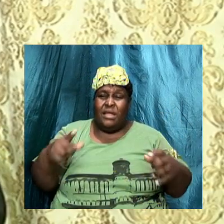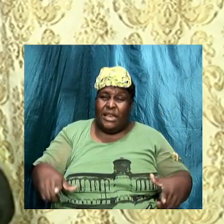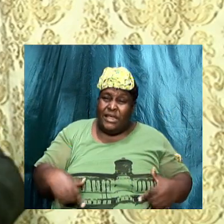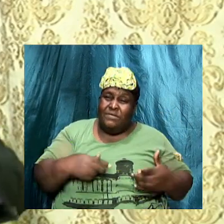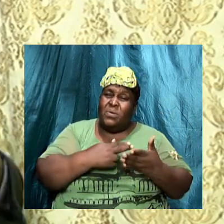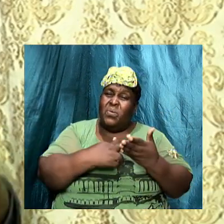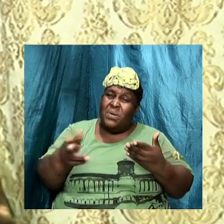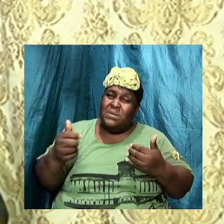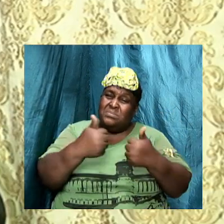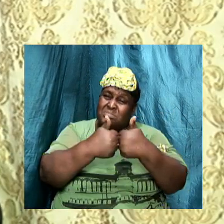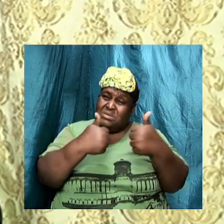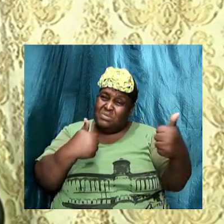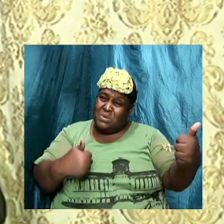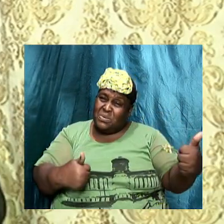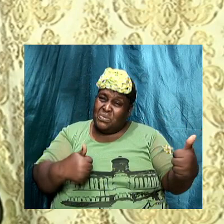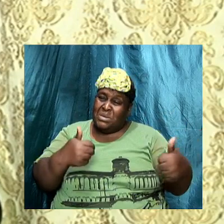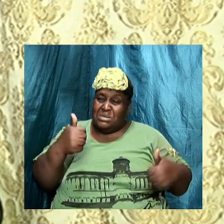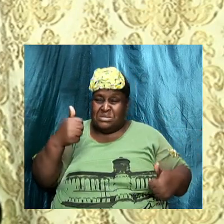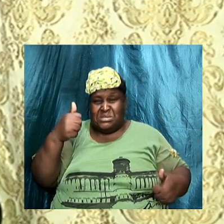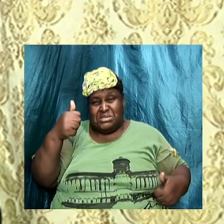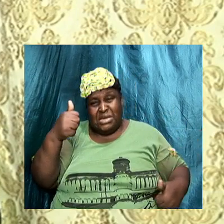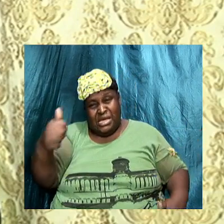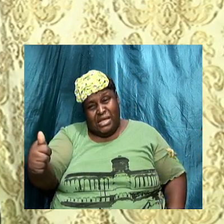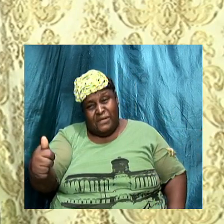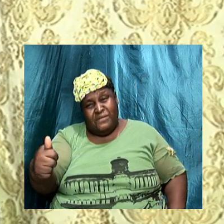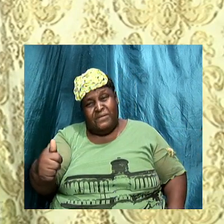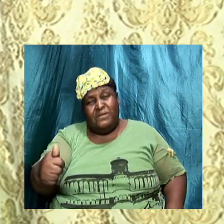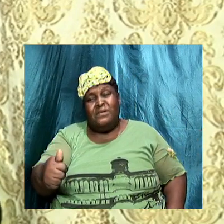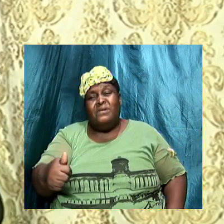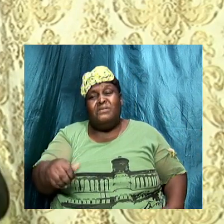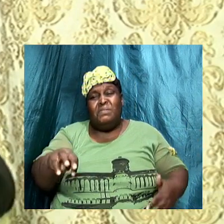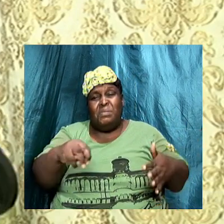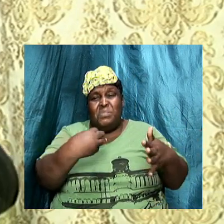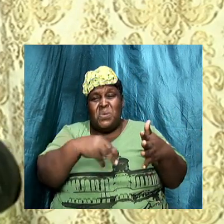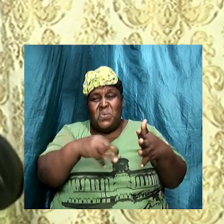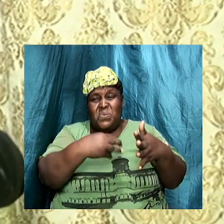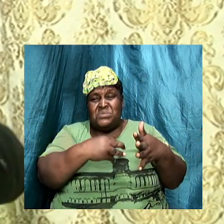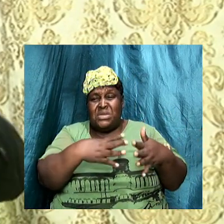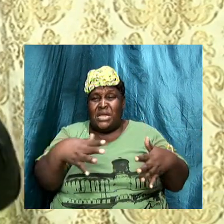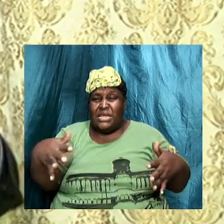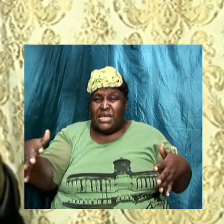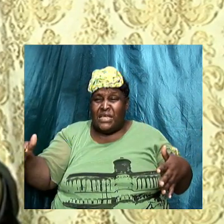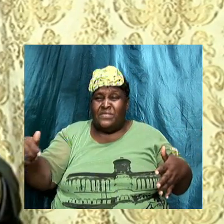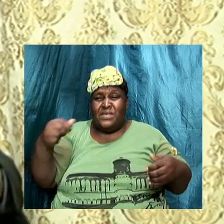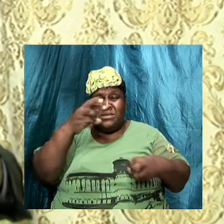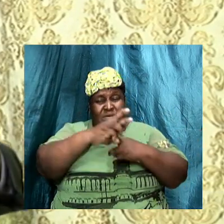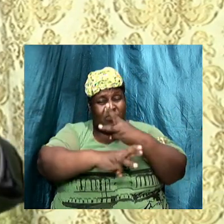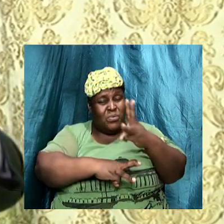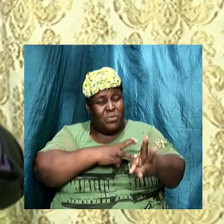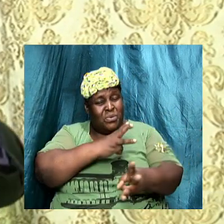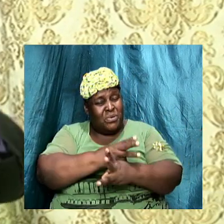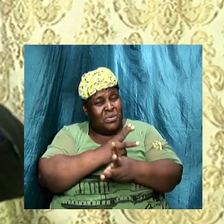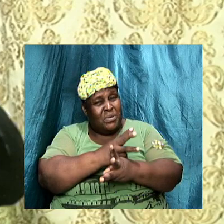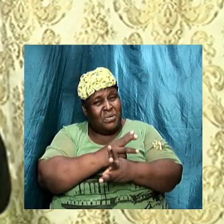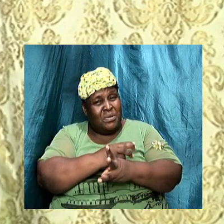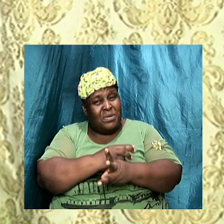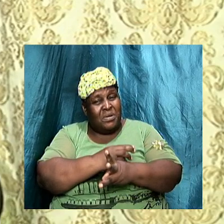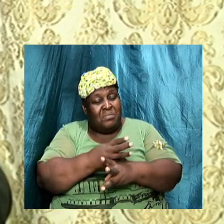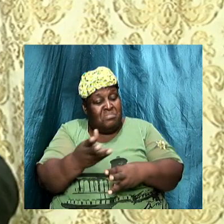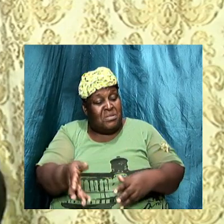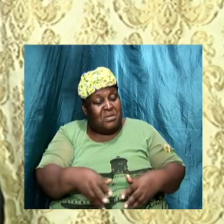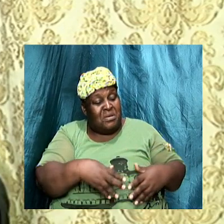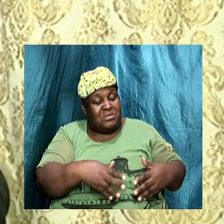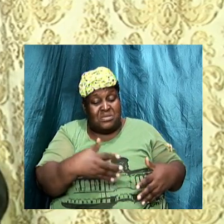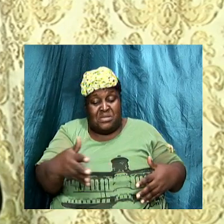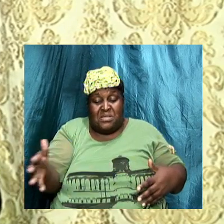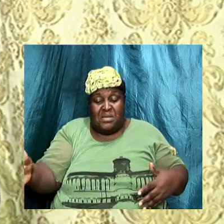ourselves from the things of the world, the music of the world, amen, these things that carry our minds to